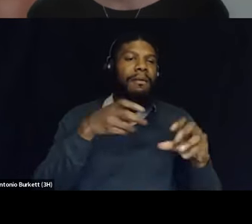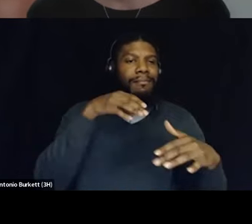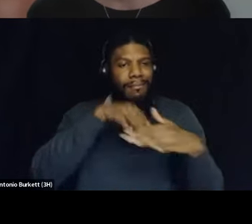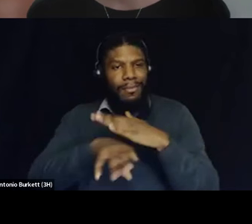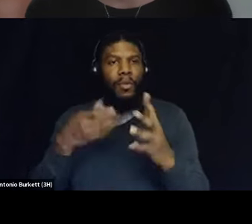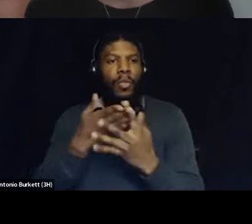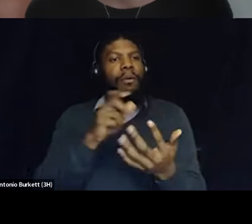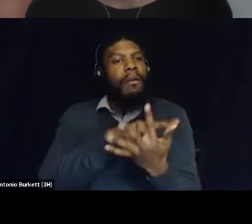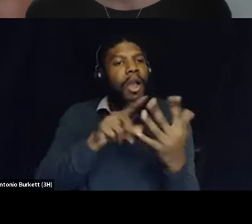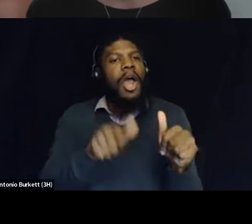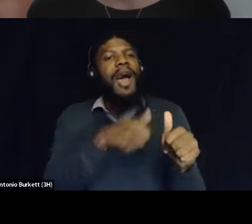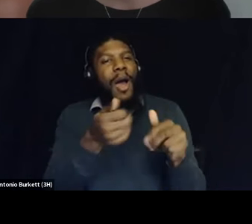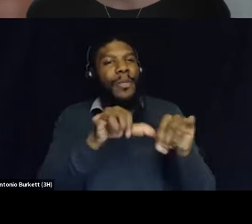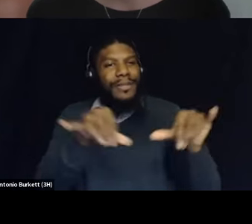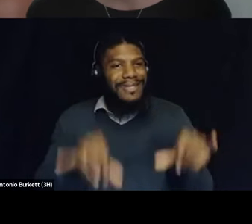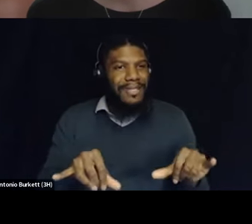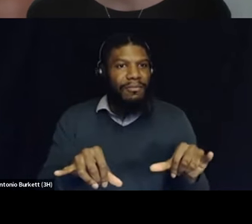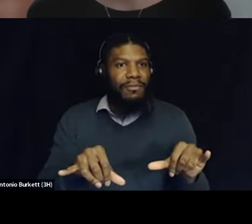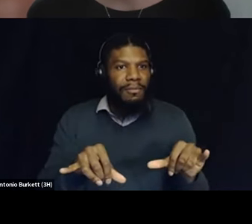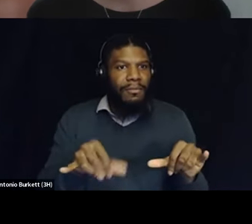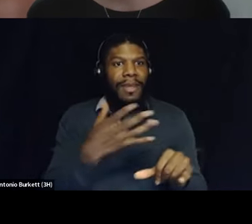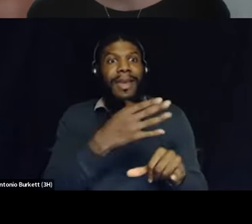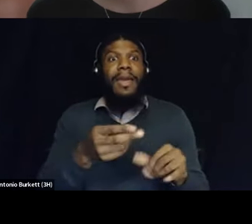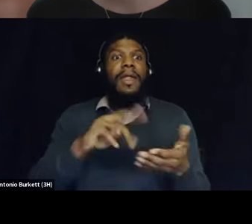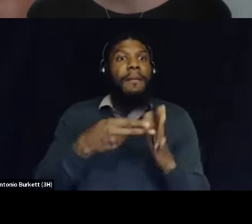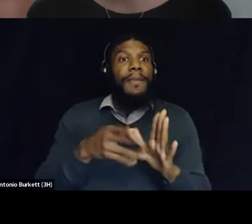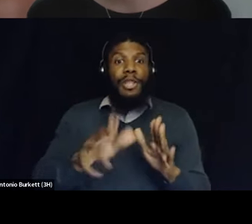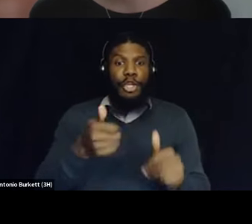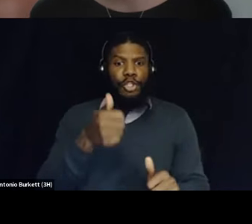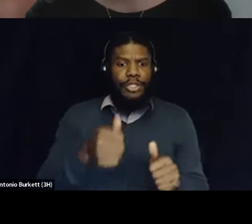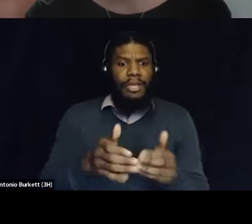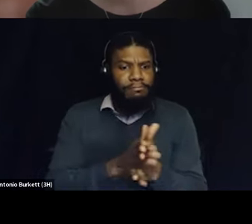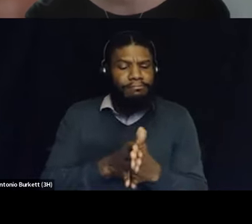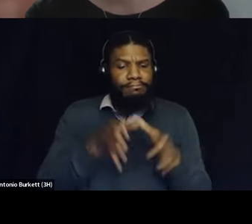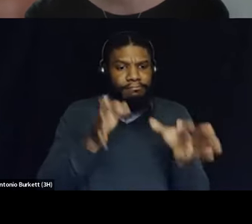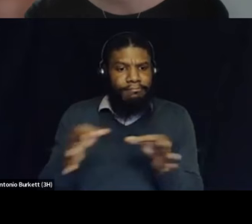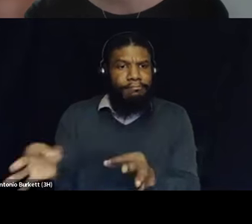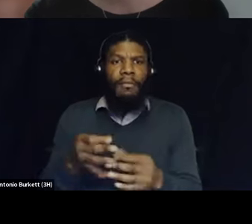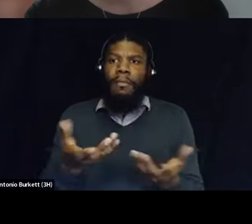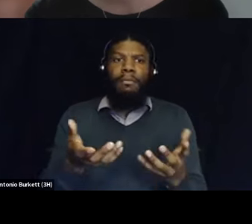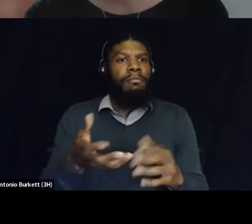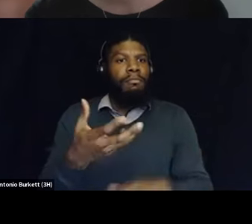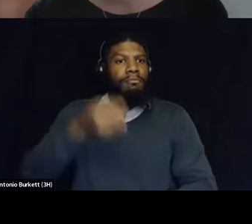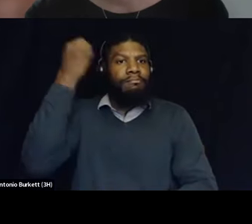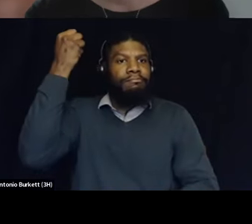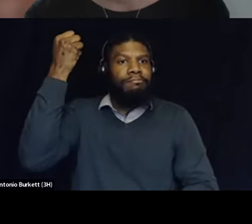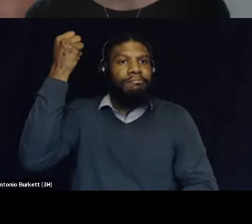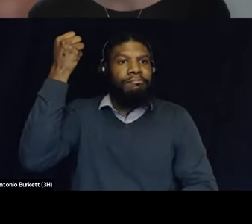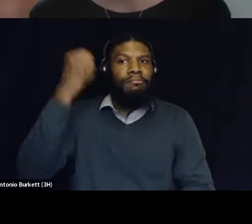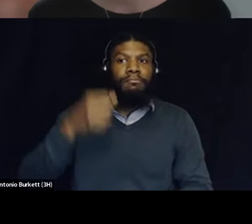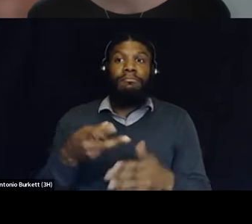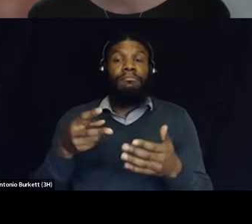um and that really deny people's autonomy that deny their self-determination you know denying revoking somebody's